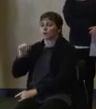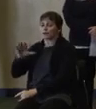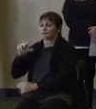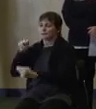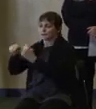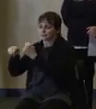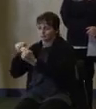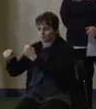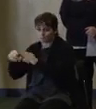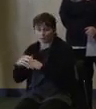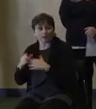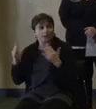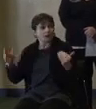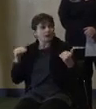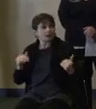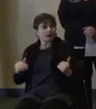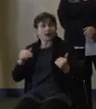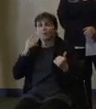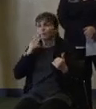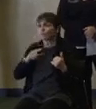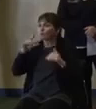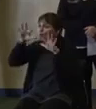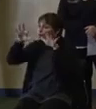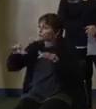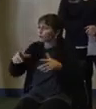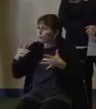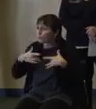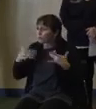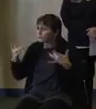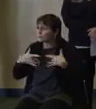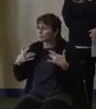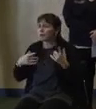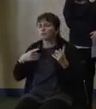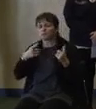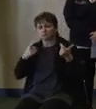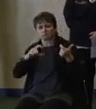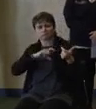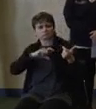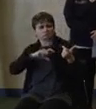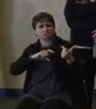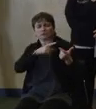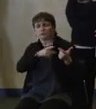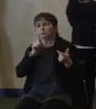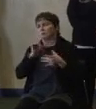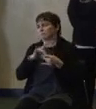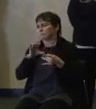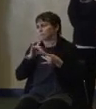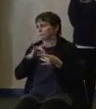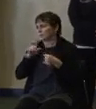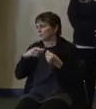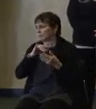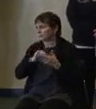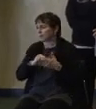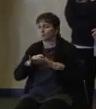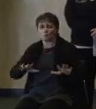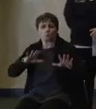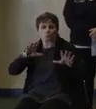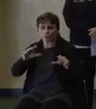Stormwide, Pat, you'll give some more color on this. New Jersey State troopers, again, have done an extraordinary job, as have all of our first responders.